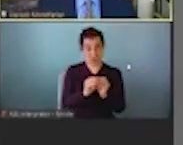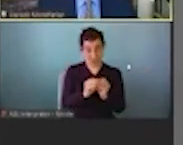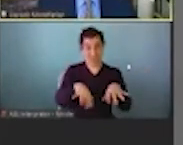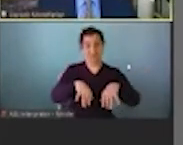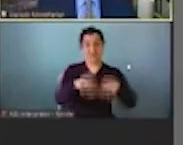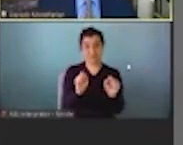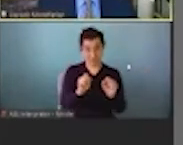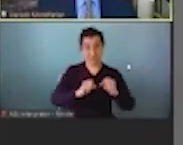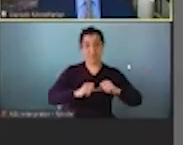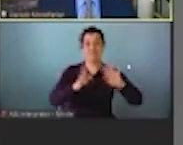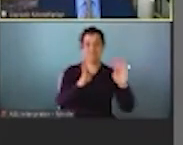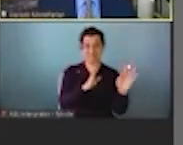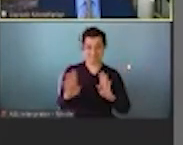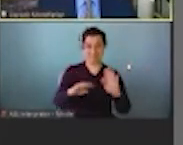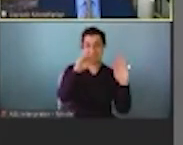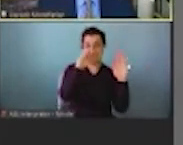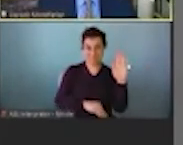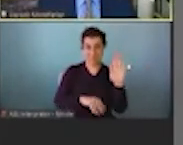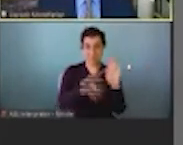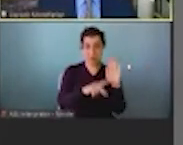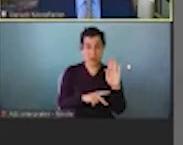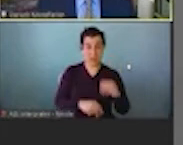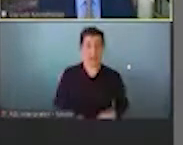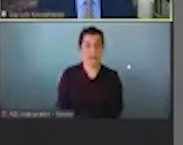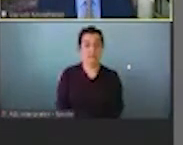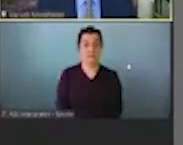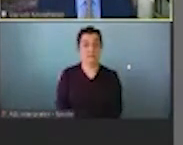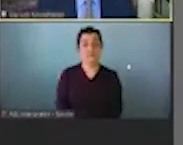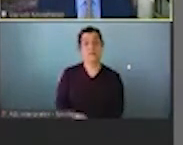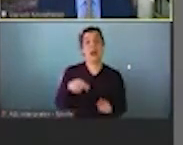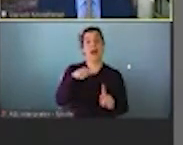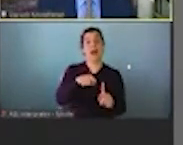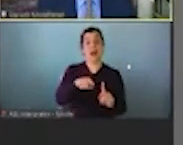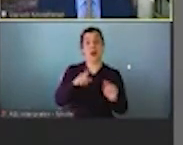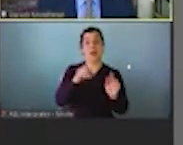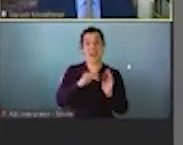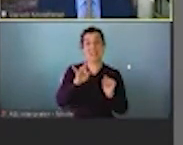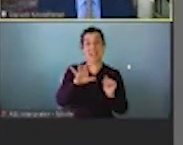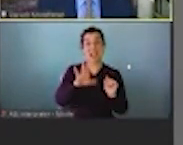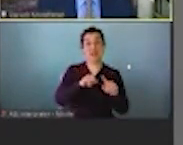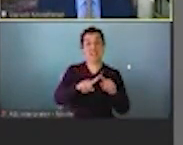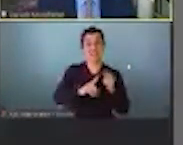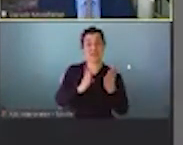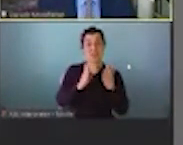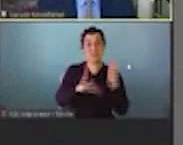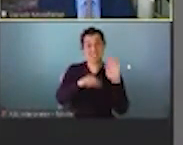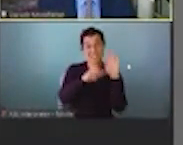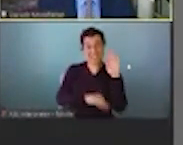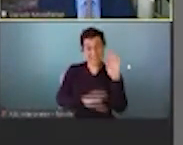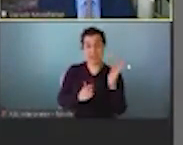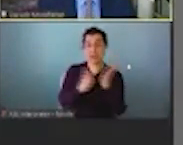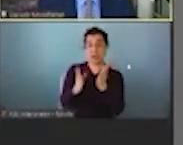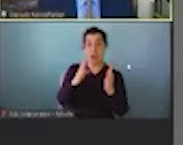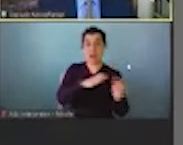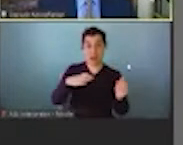really well laid out and well thought out policies. And and so eighteen hundred recommendations were given to Congress and to the White House based